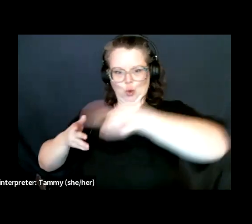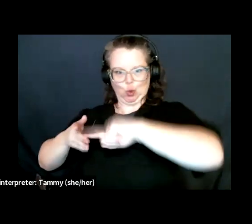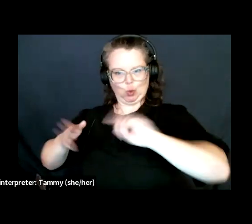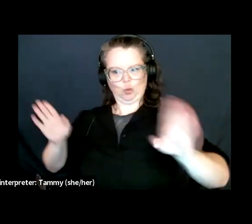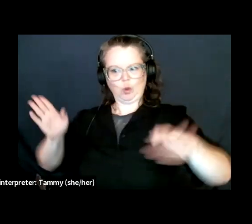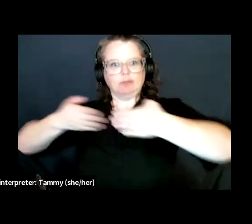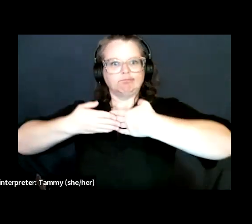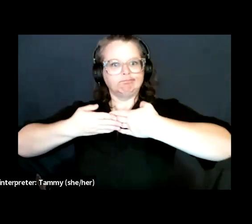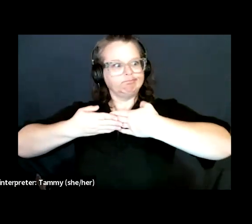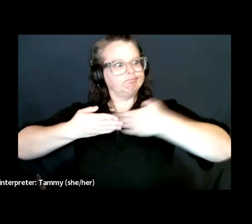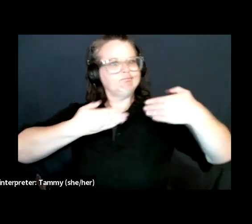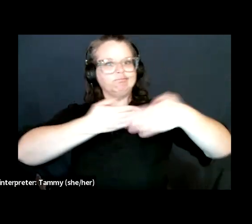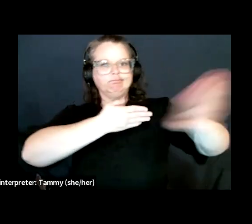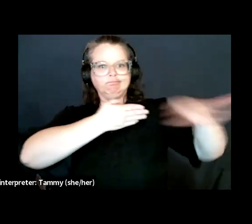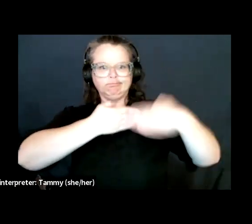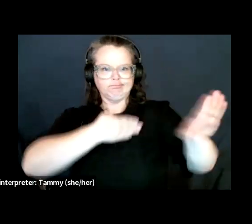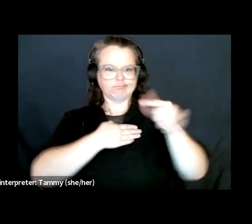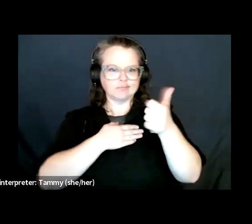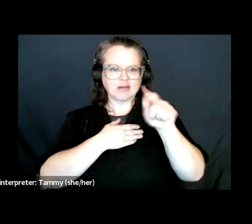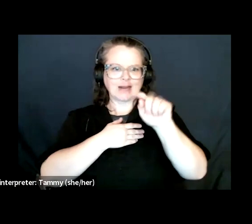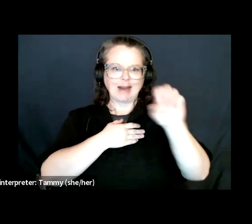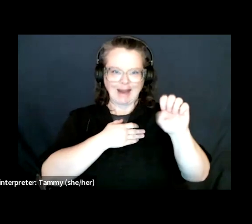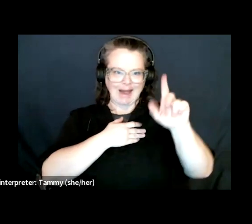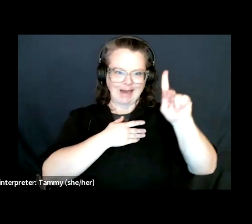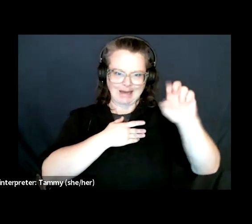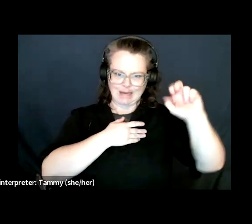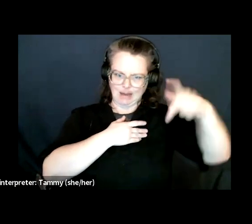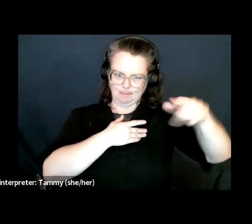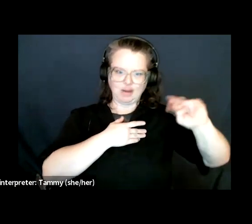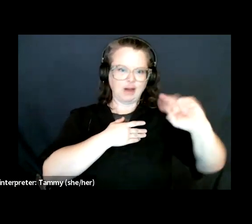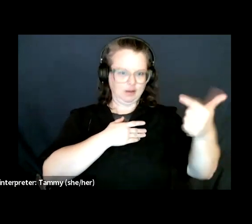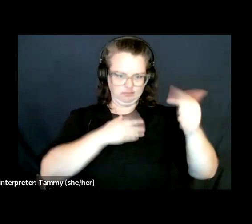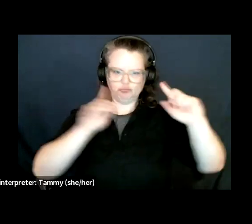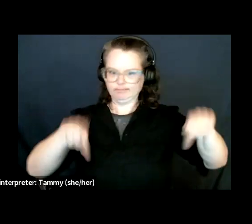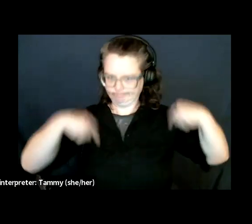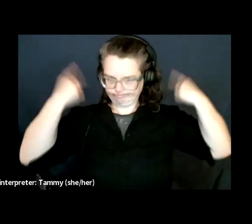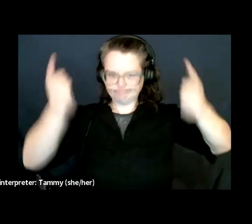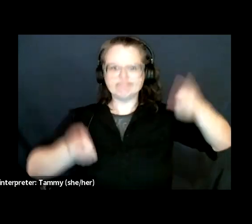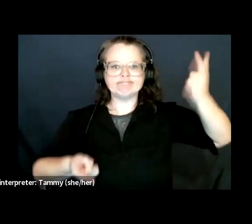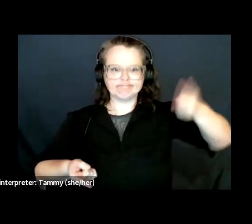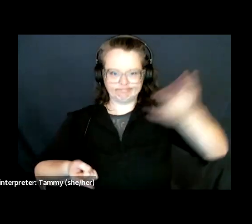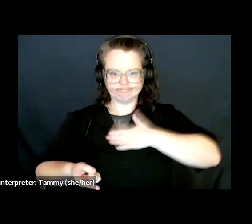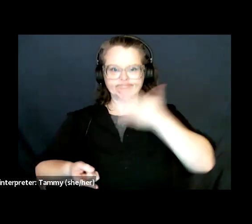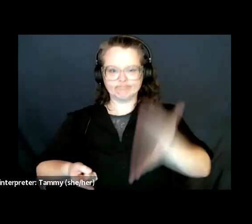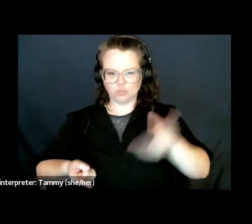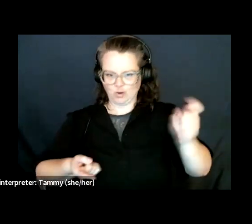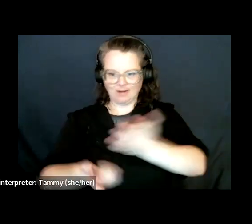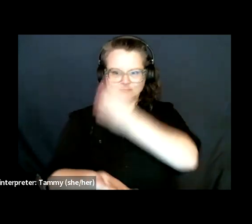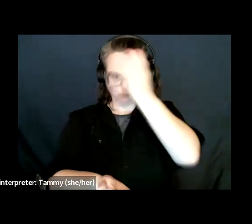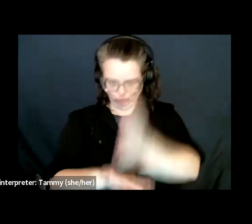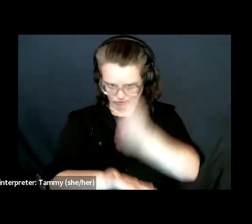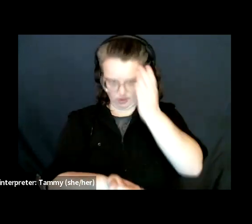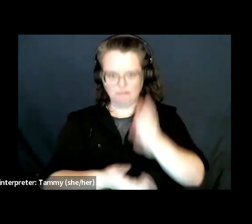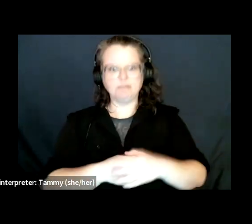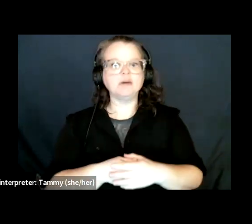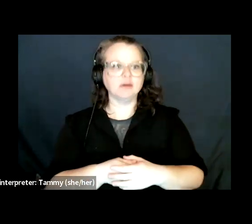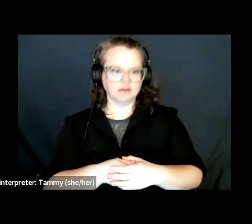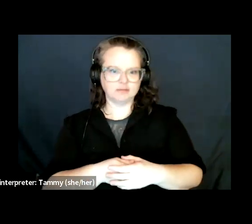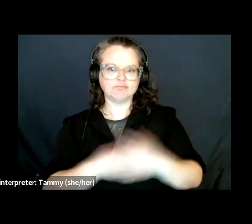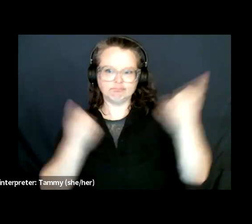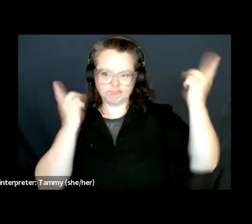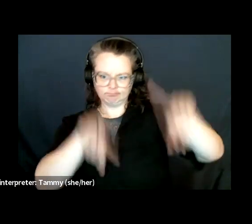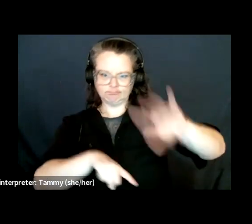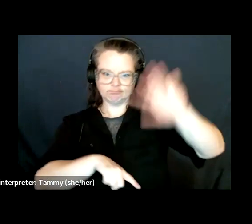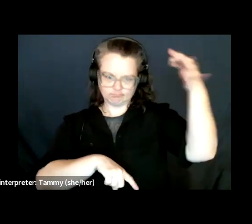supplying works that represent the wide extent of human experiences and identities and all that